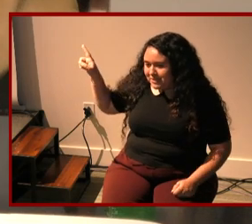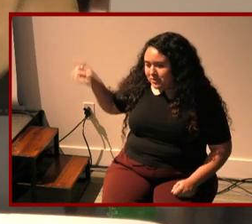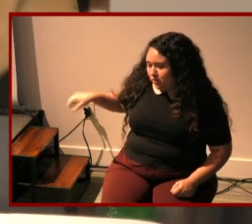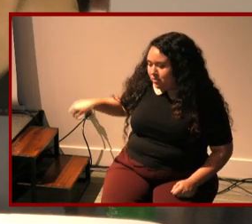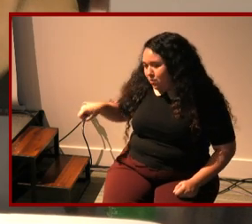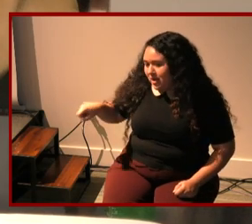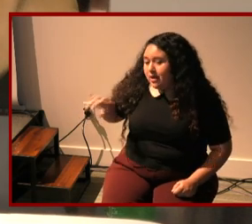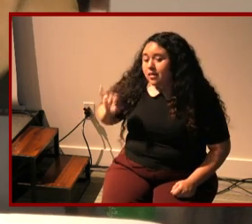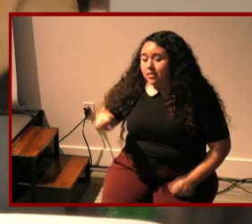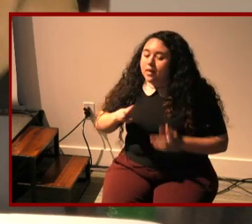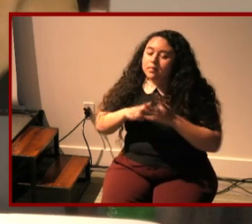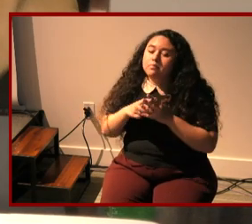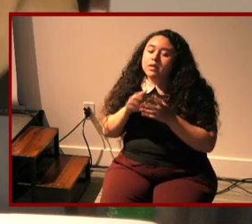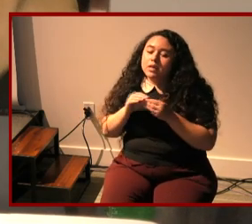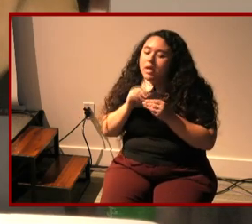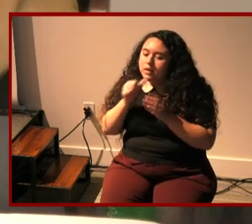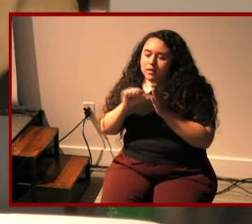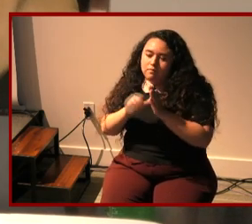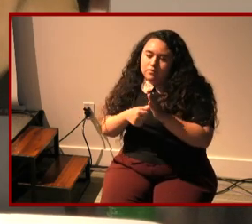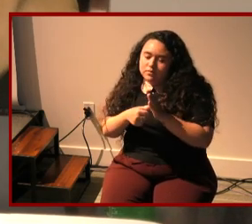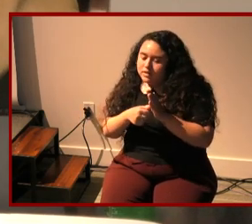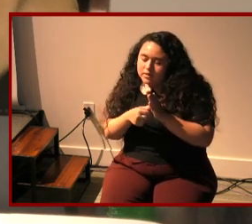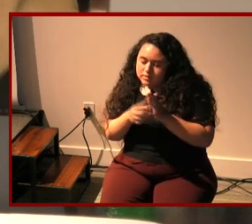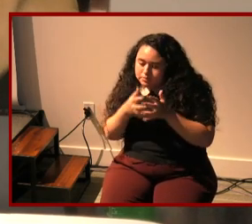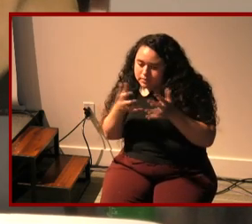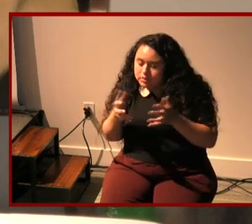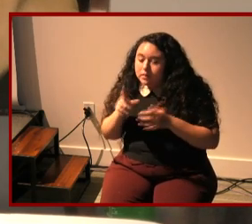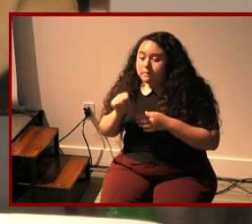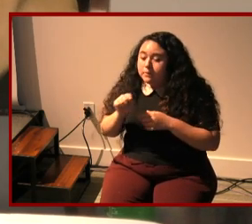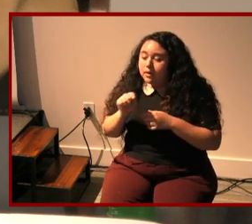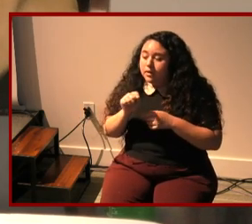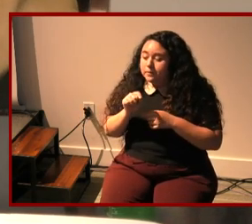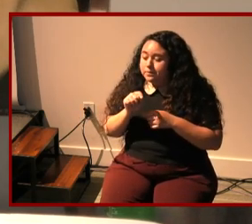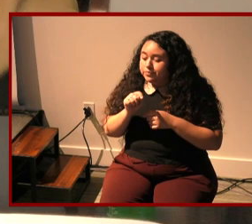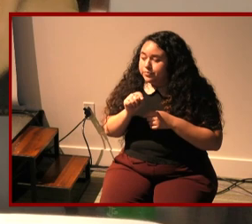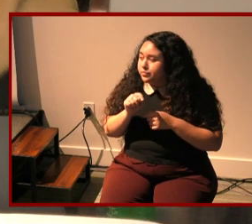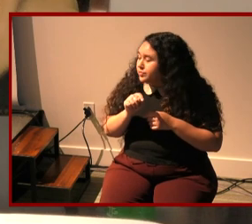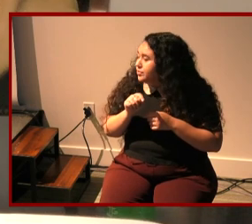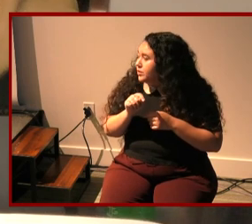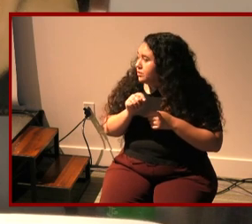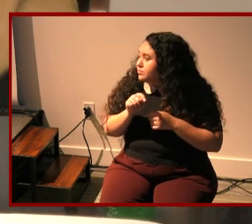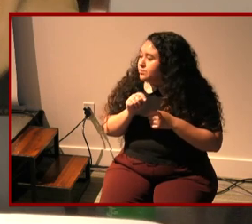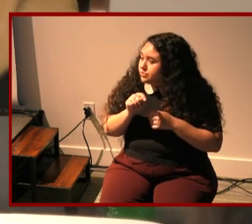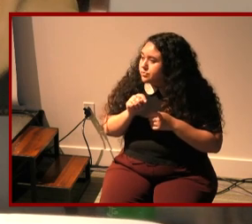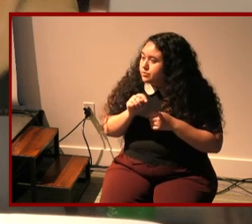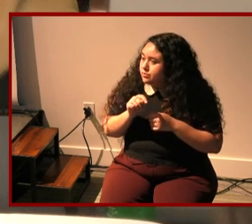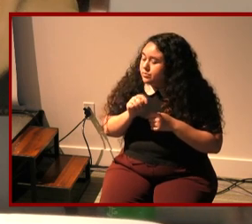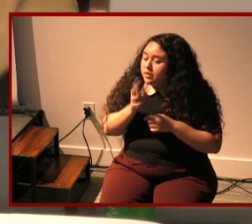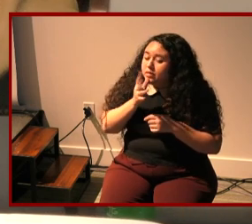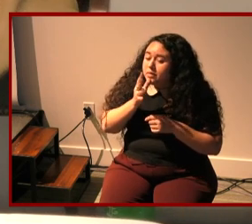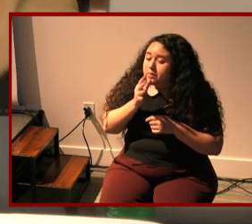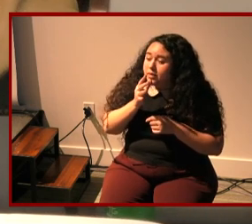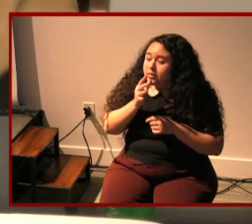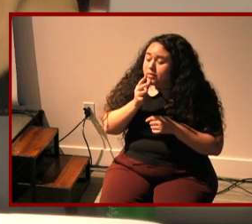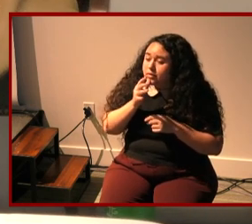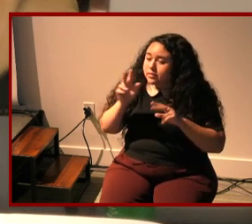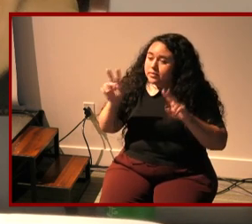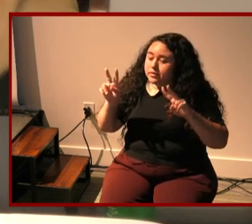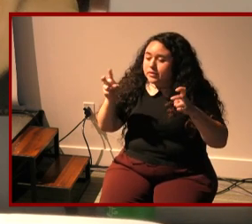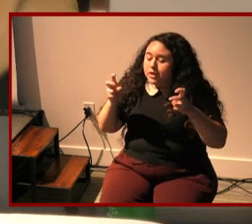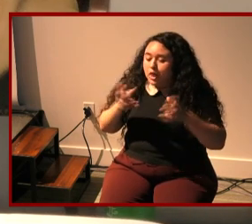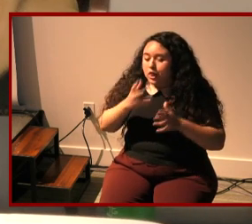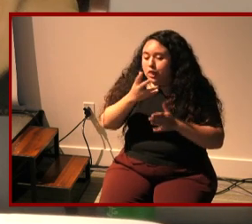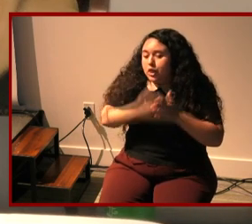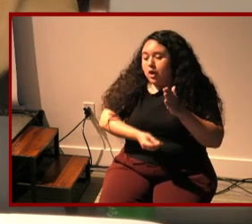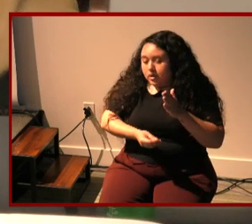i didn't emphasize it as much but um her loss um that the mother's perceived loss